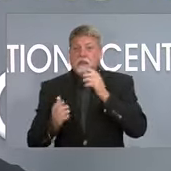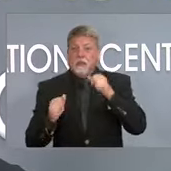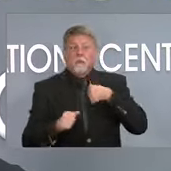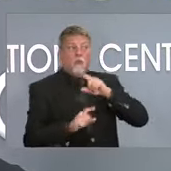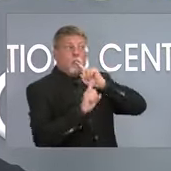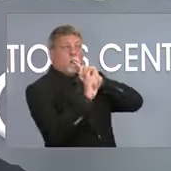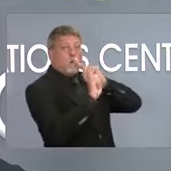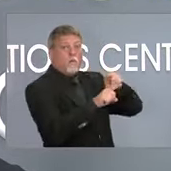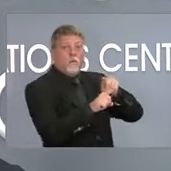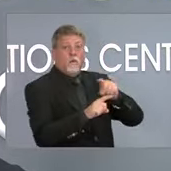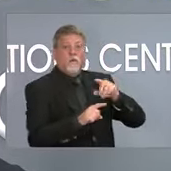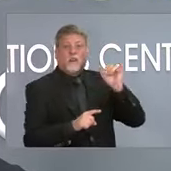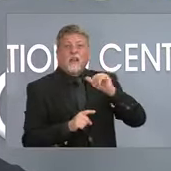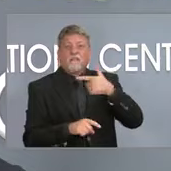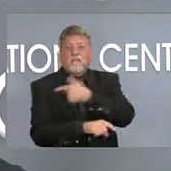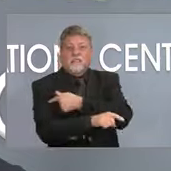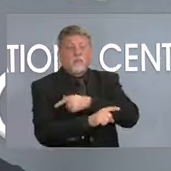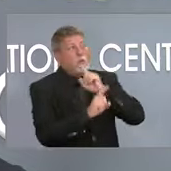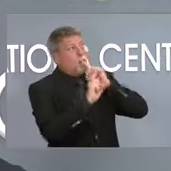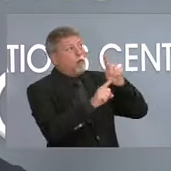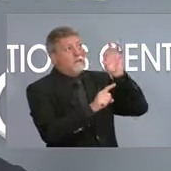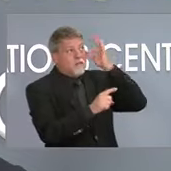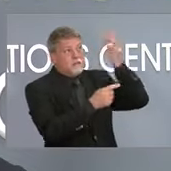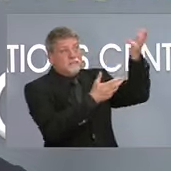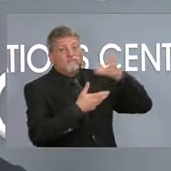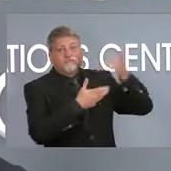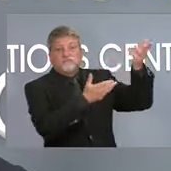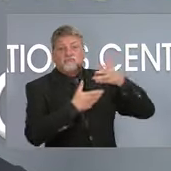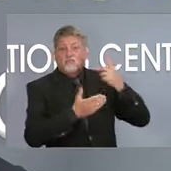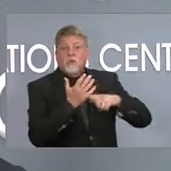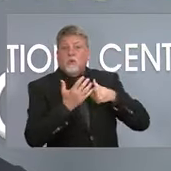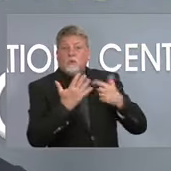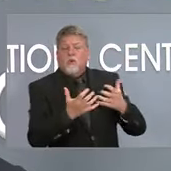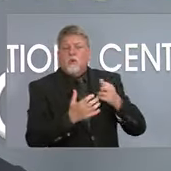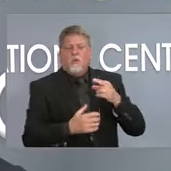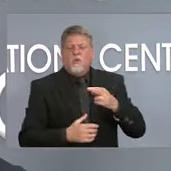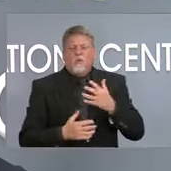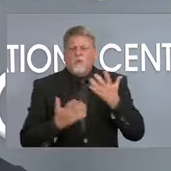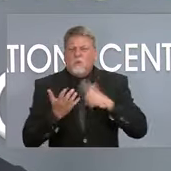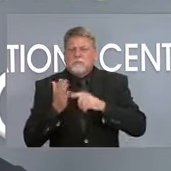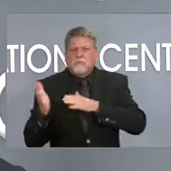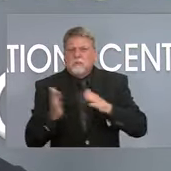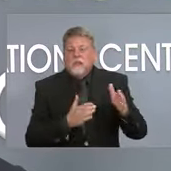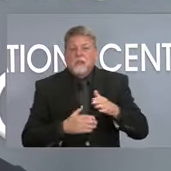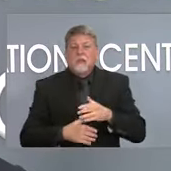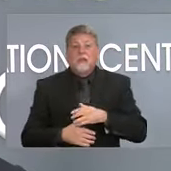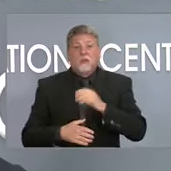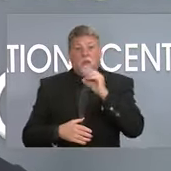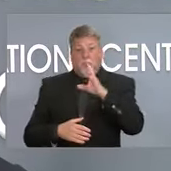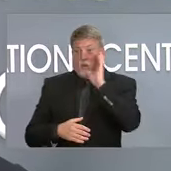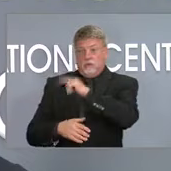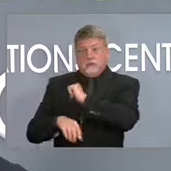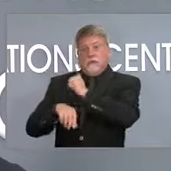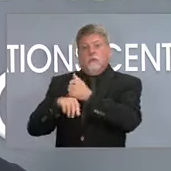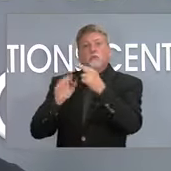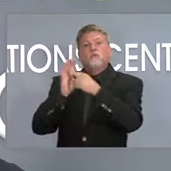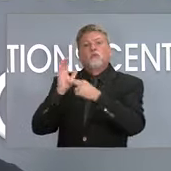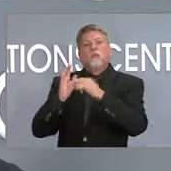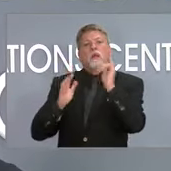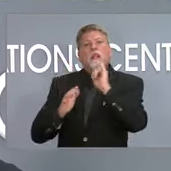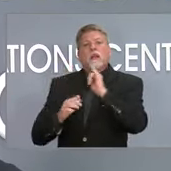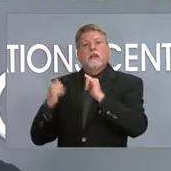we did the vaccine back in the day. And then second, is there any consideration right now of moving to something like Tennessee has done where only